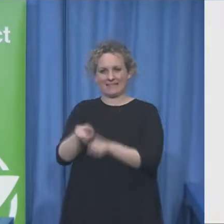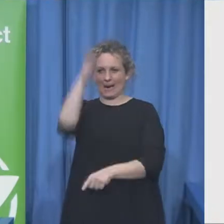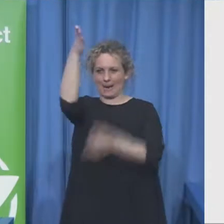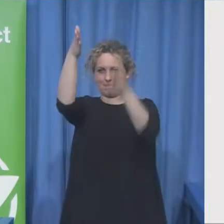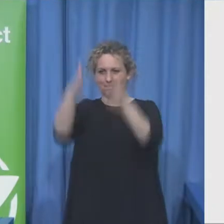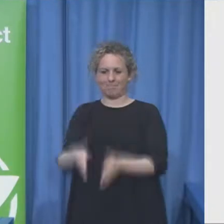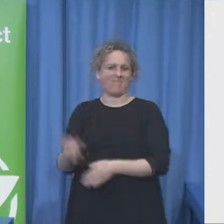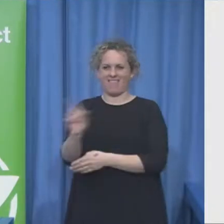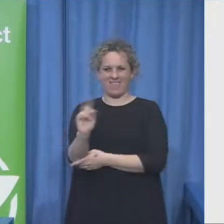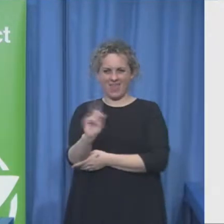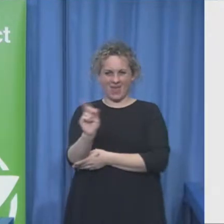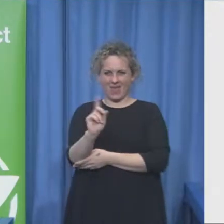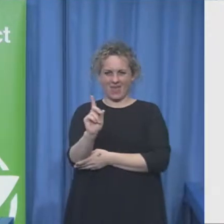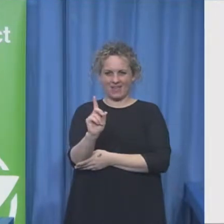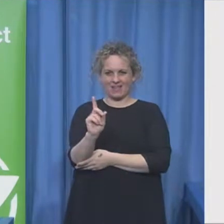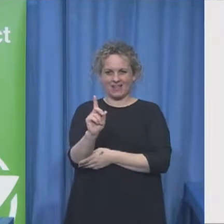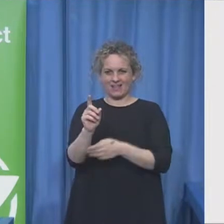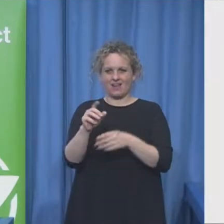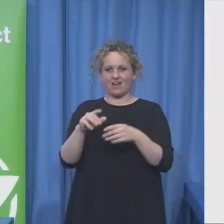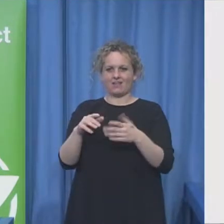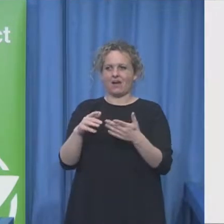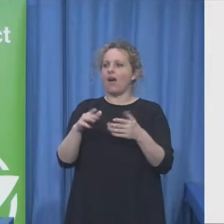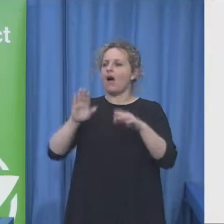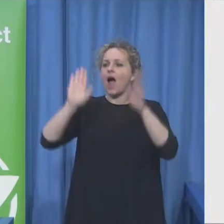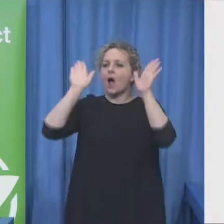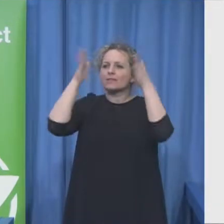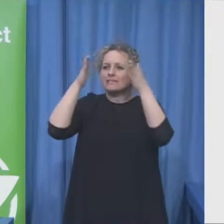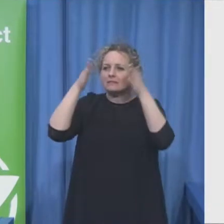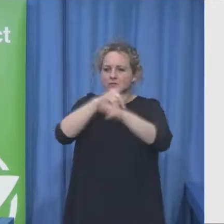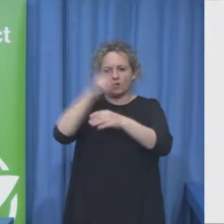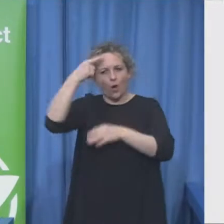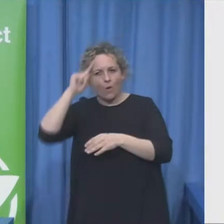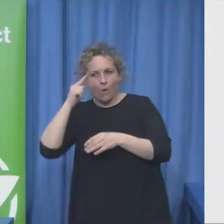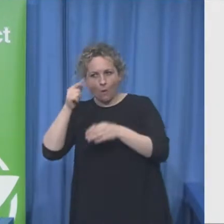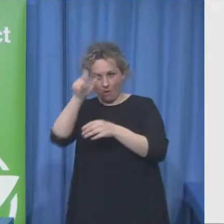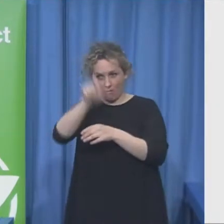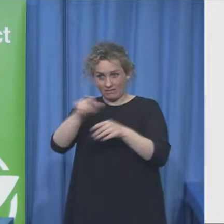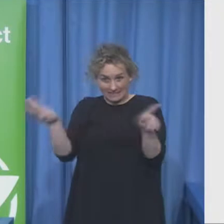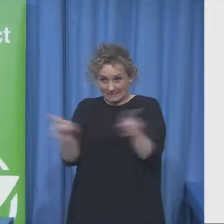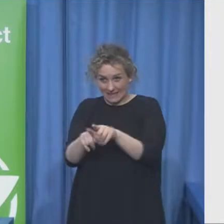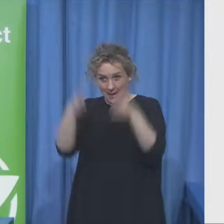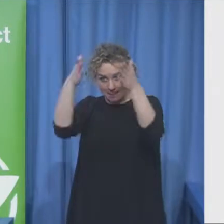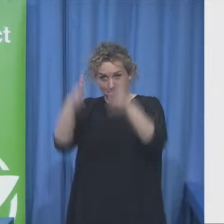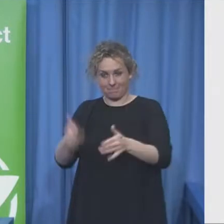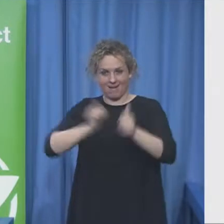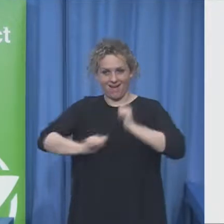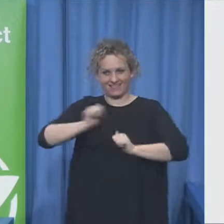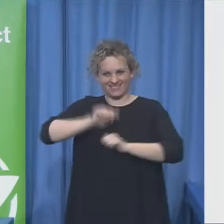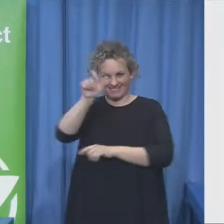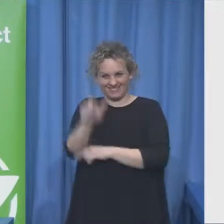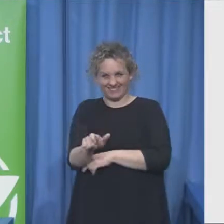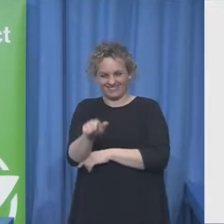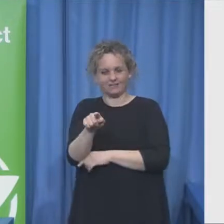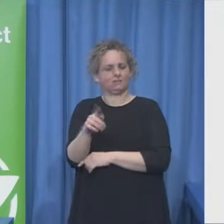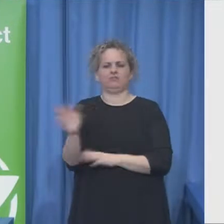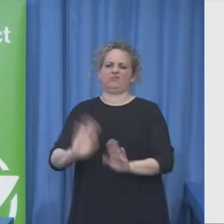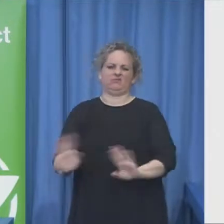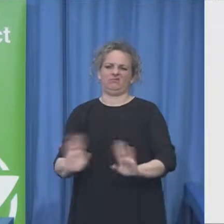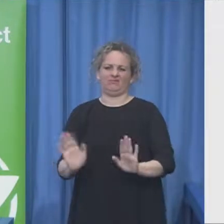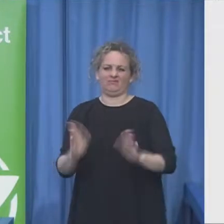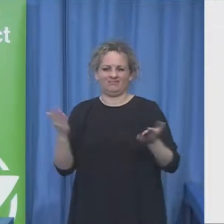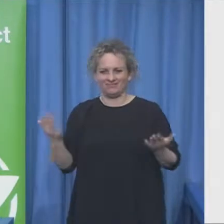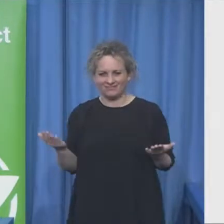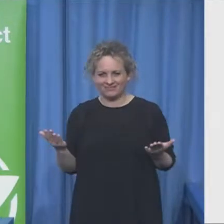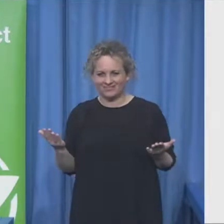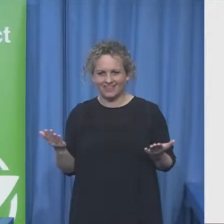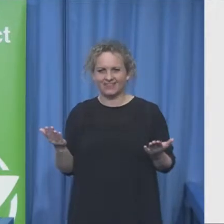participate in artistic projects they can't create art they can't understand they artistic meaning they assume that